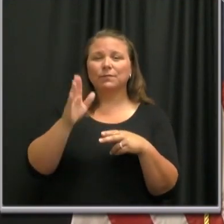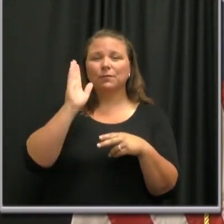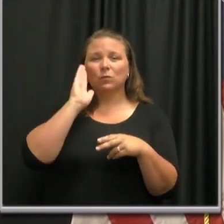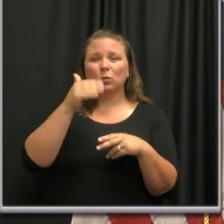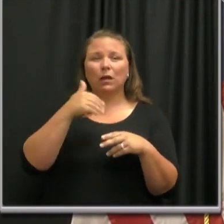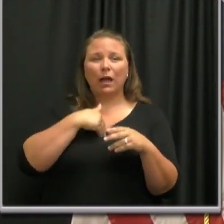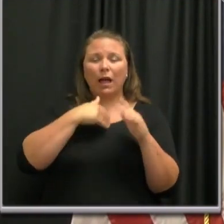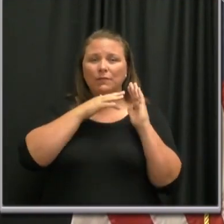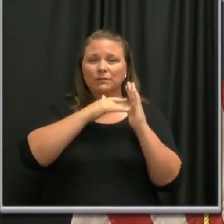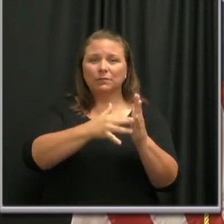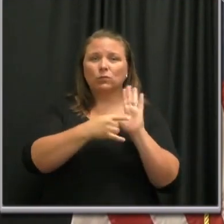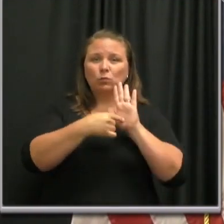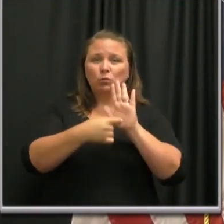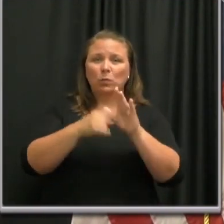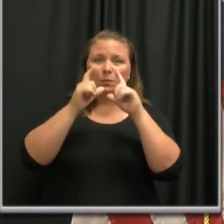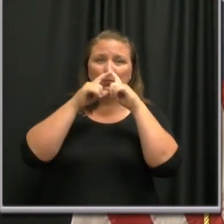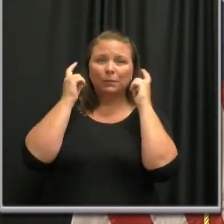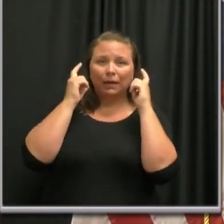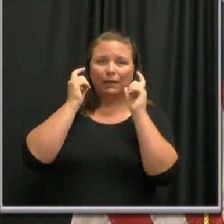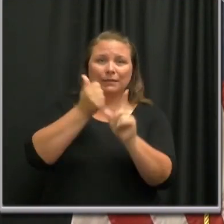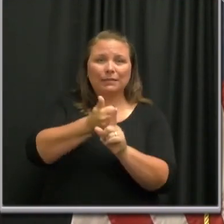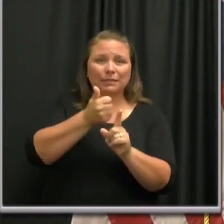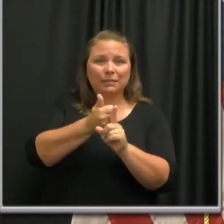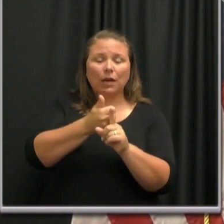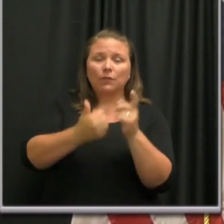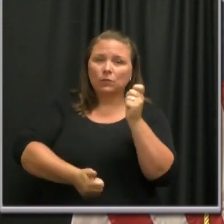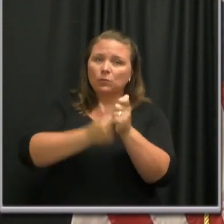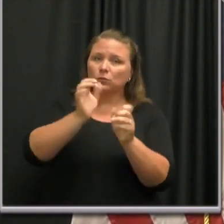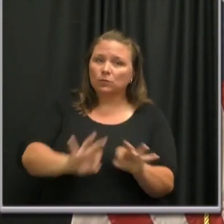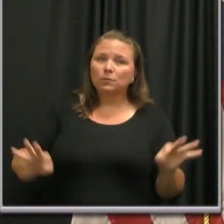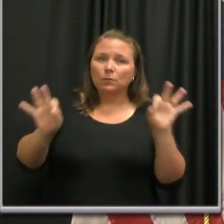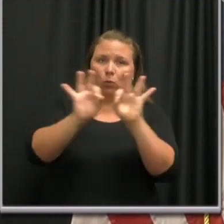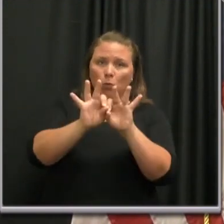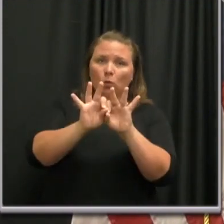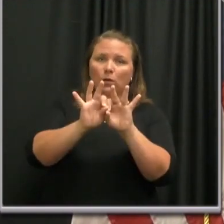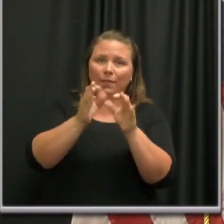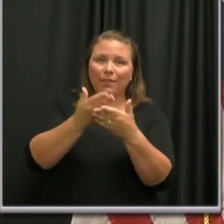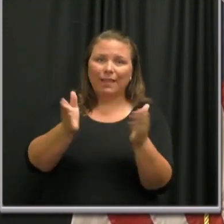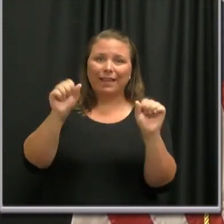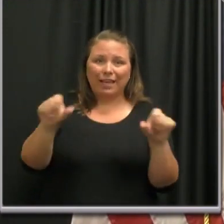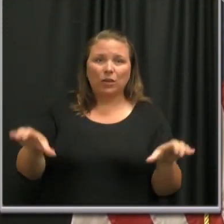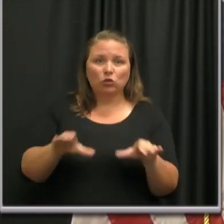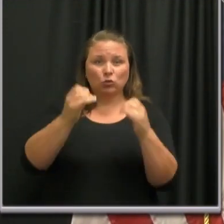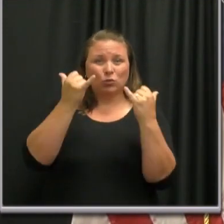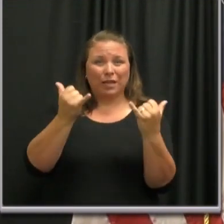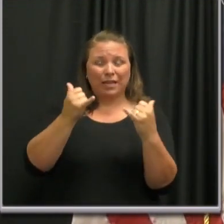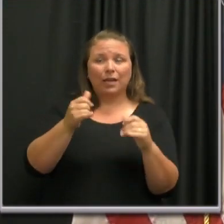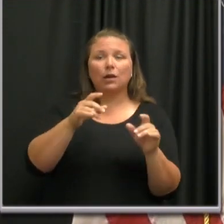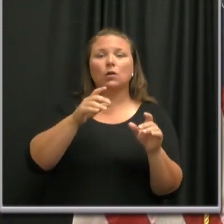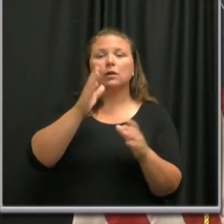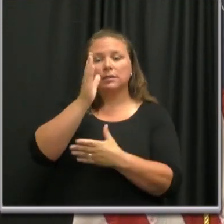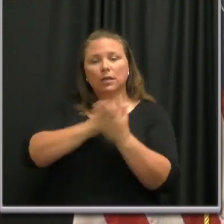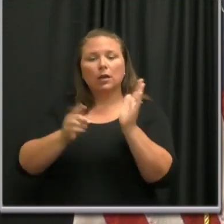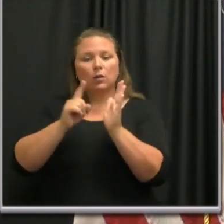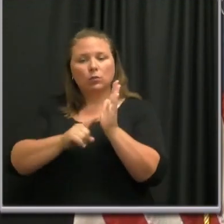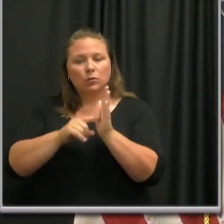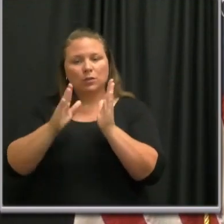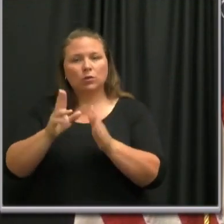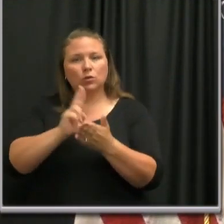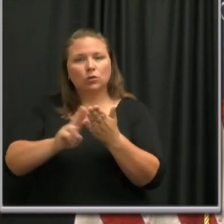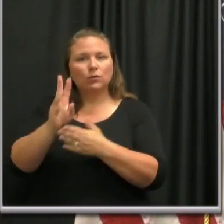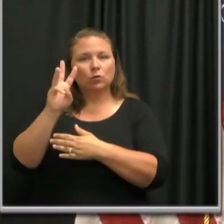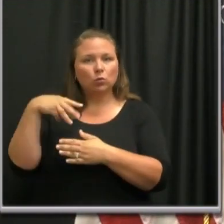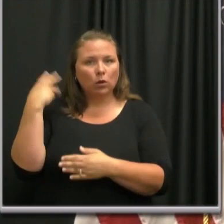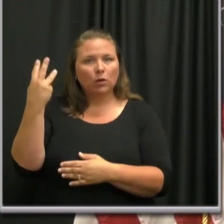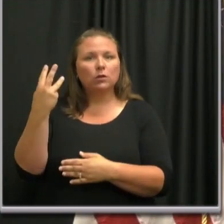studies coming out showing that wearing a mask is the most important thing that you can do right now. In fact, some researchers at the University of